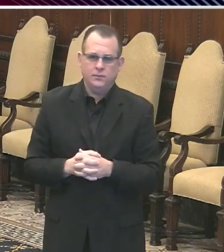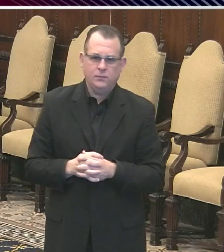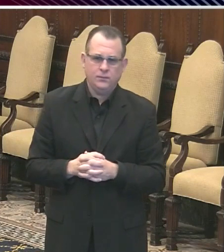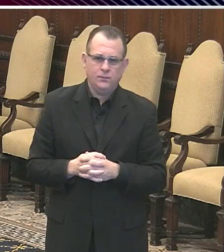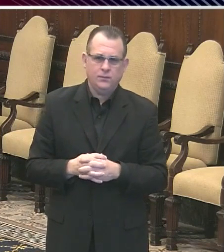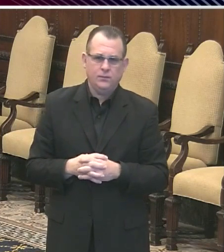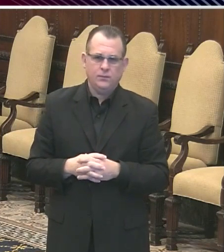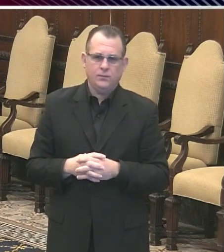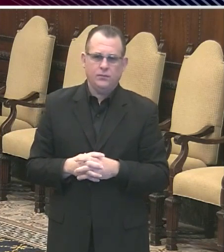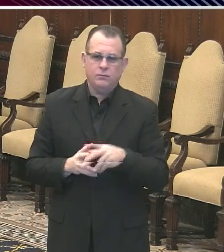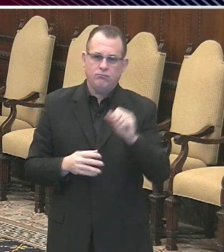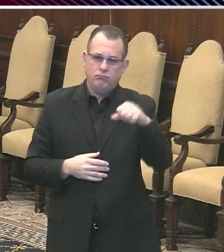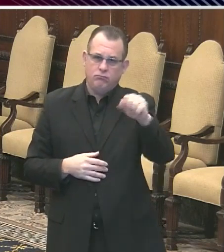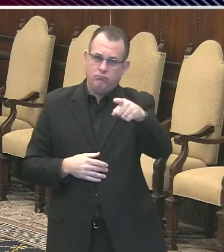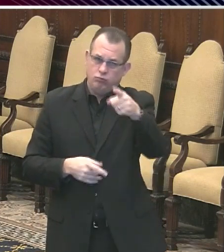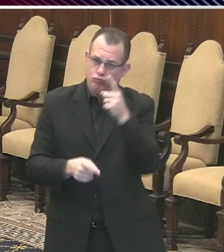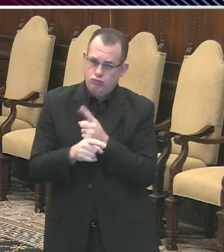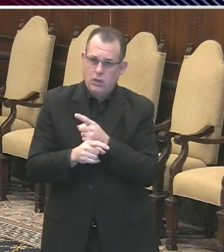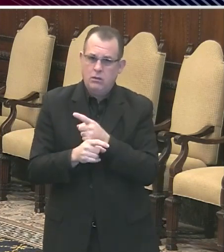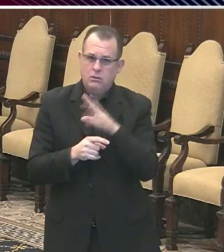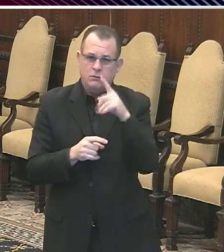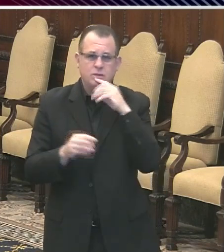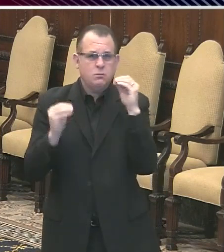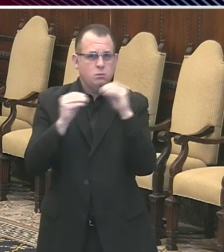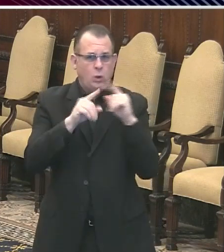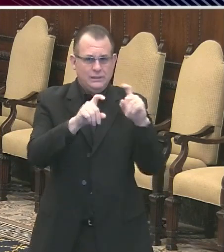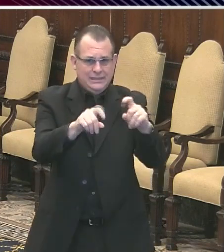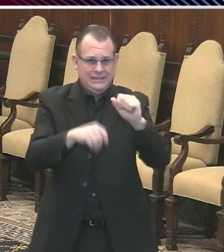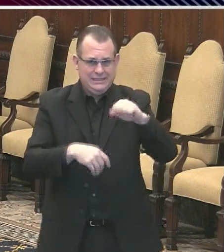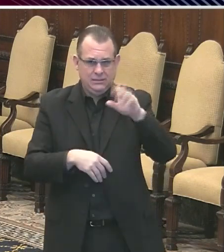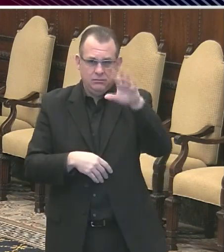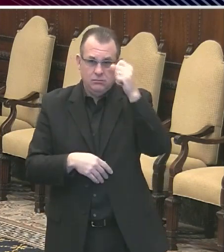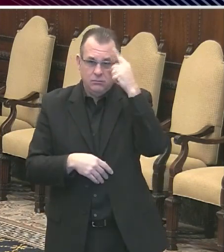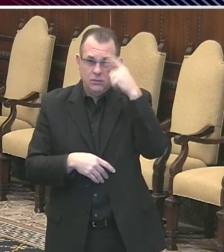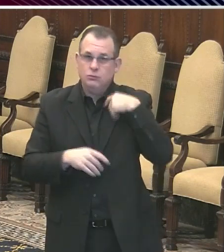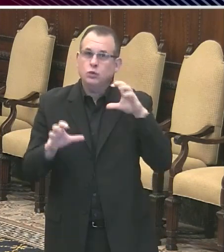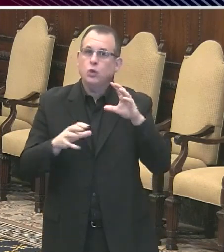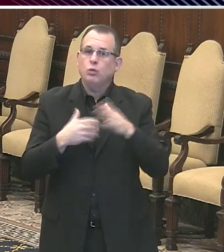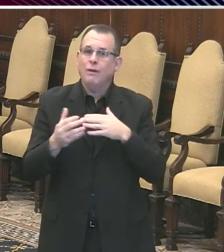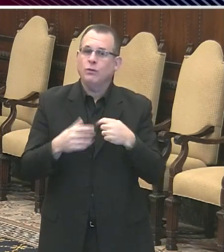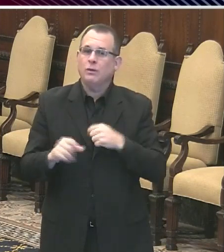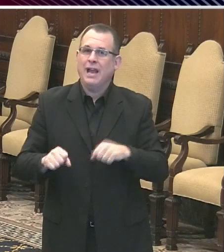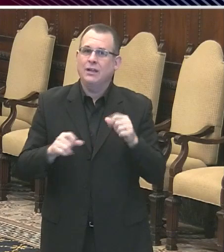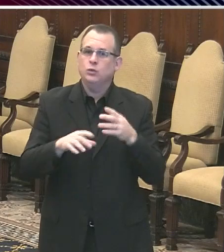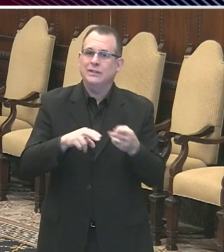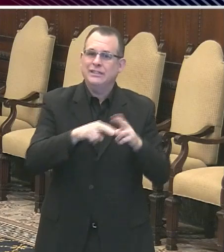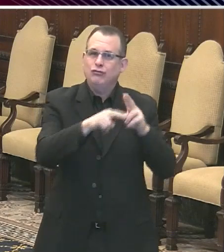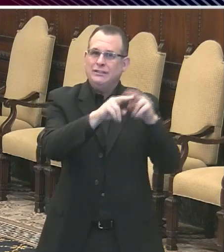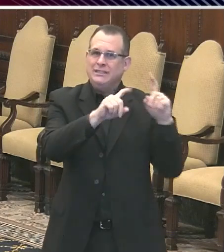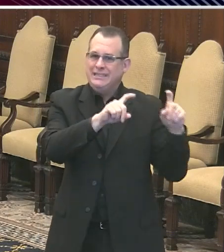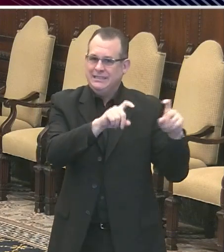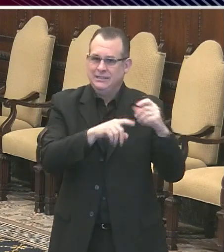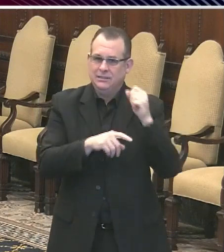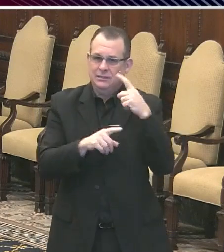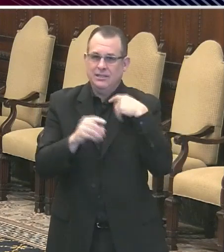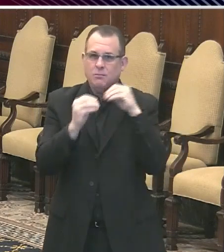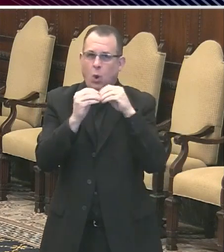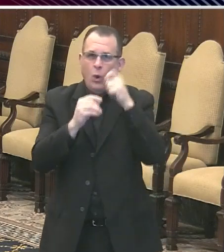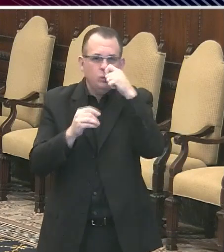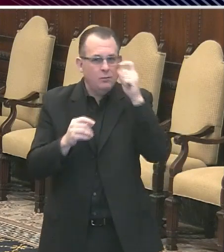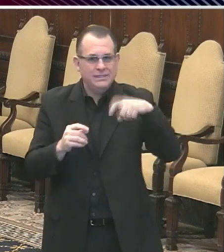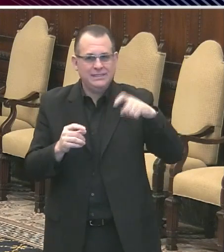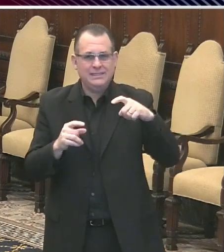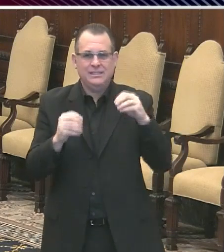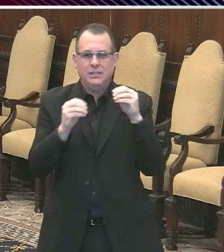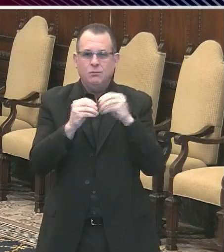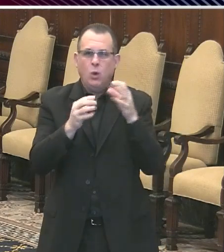and we are doing everything we can to increase the testing. That means we need to have more of the swabs, more of the little tubes of liquid in it that you use to transport the